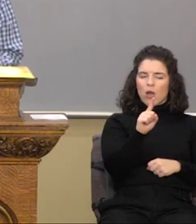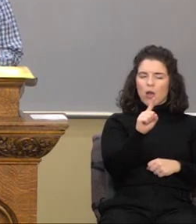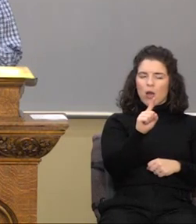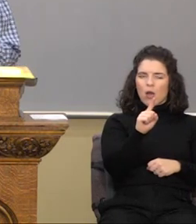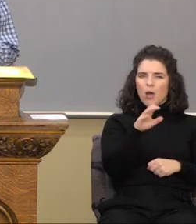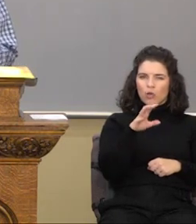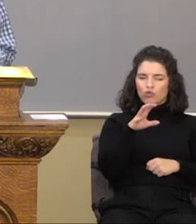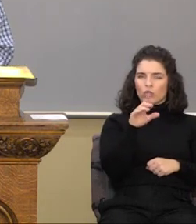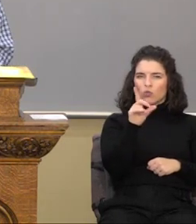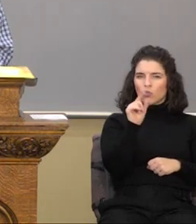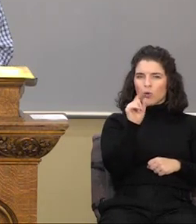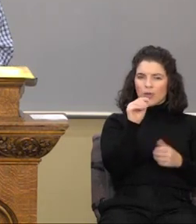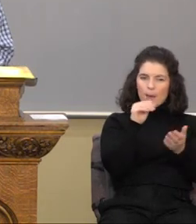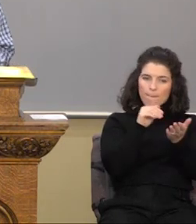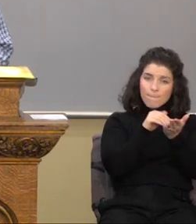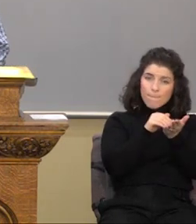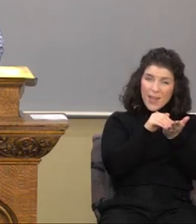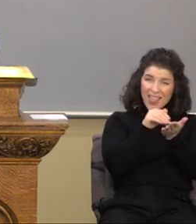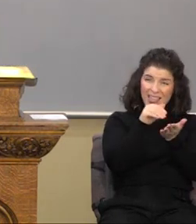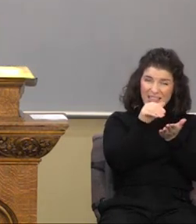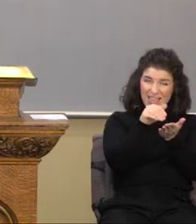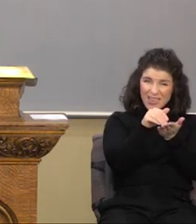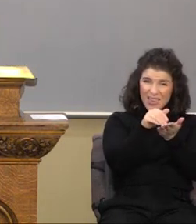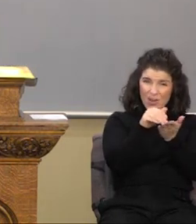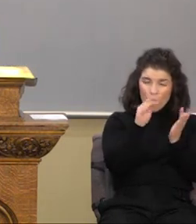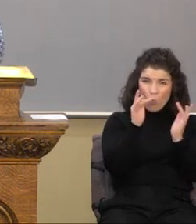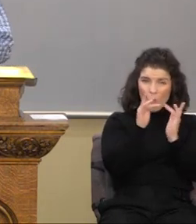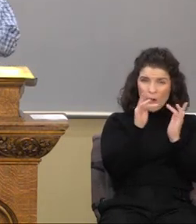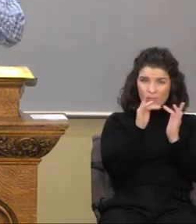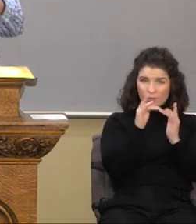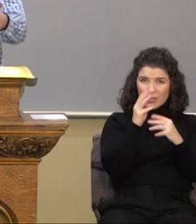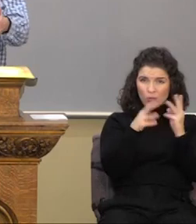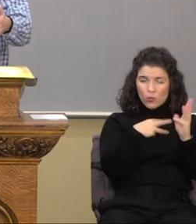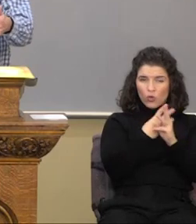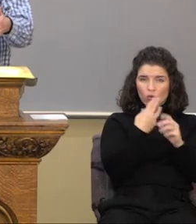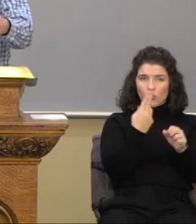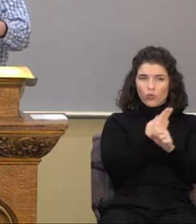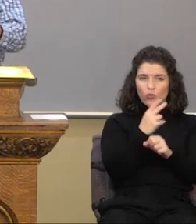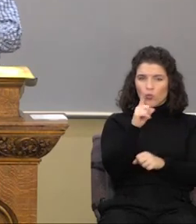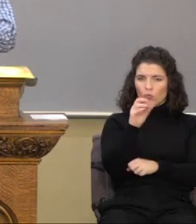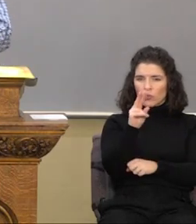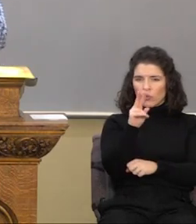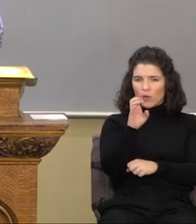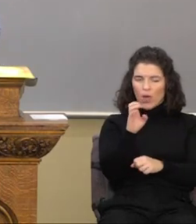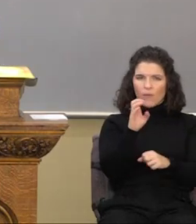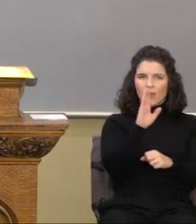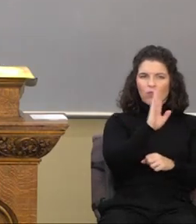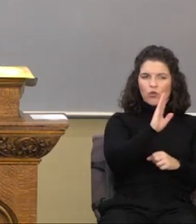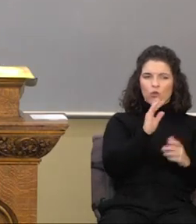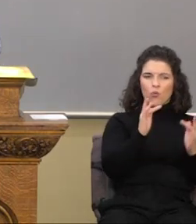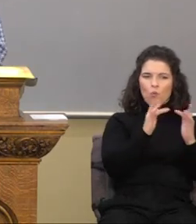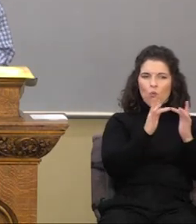websites in the world uses the word love in their web address.